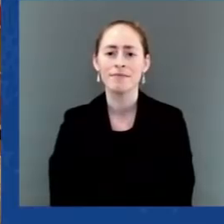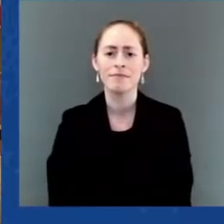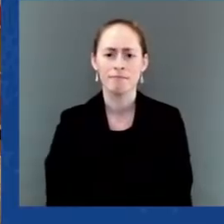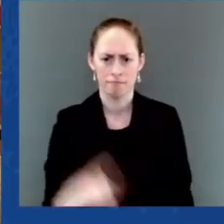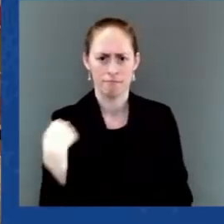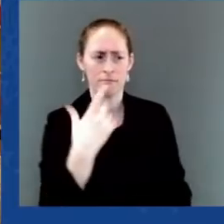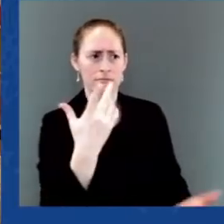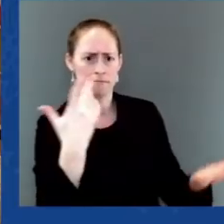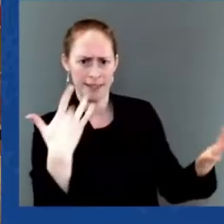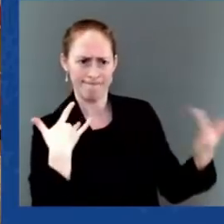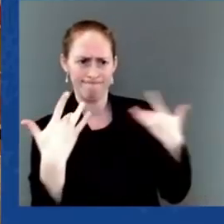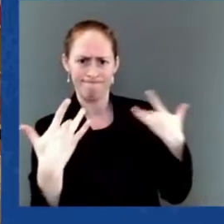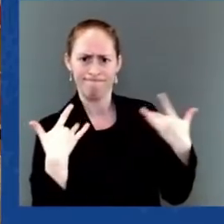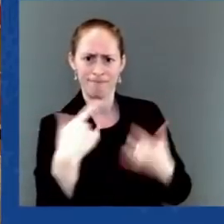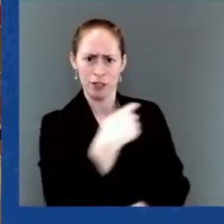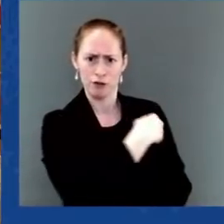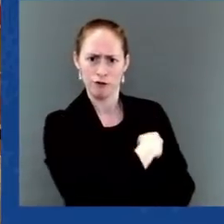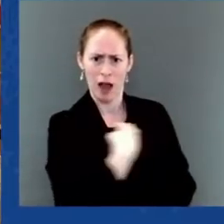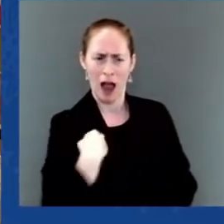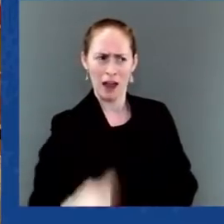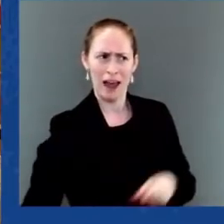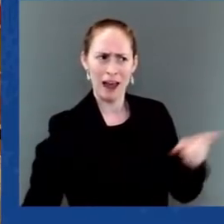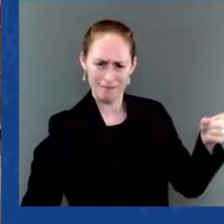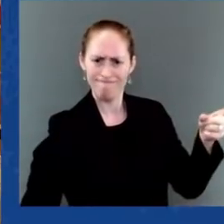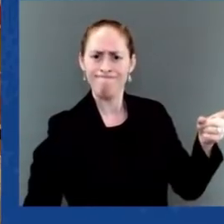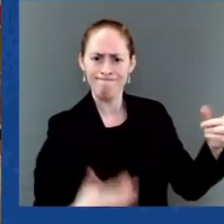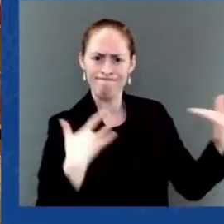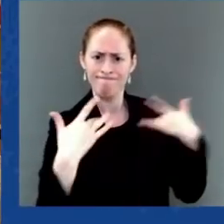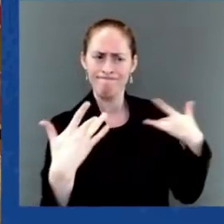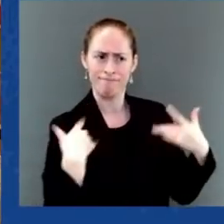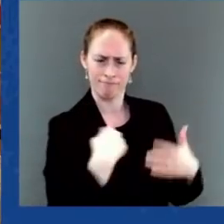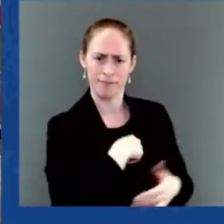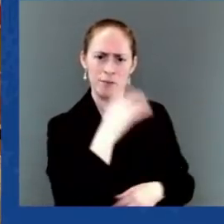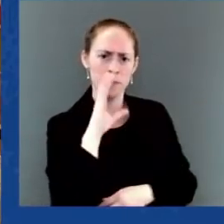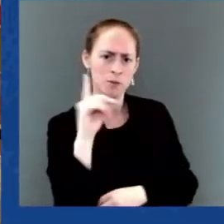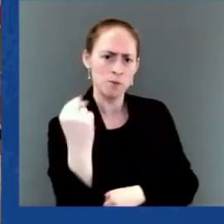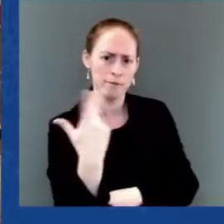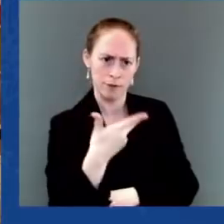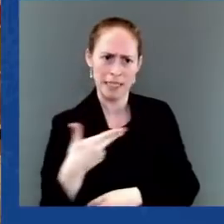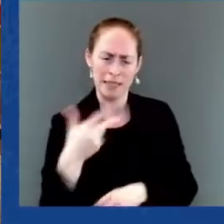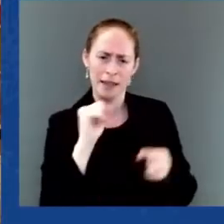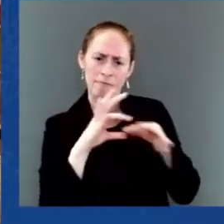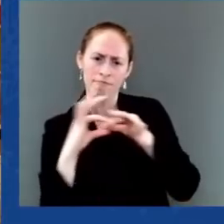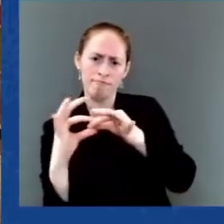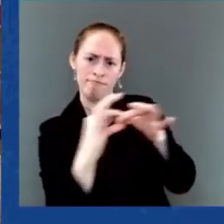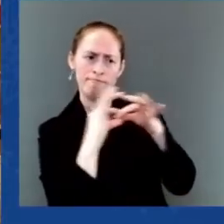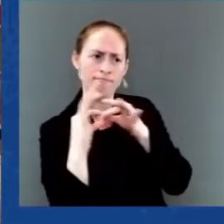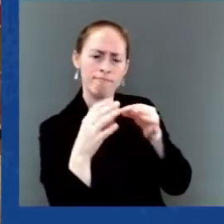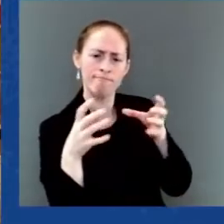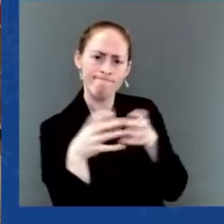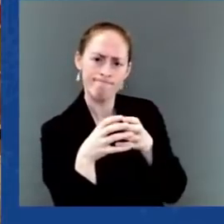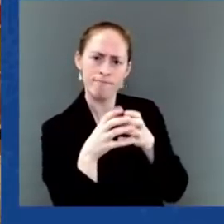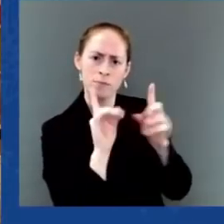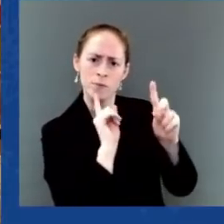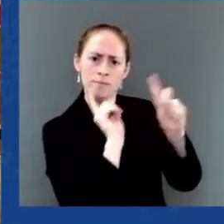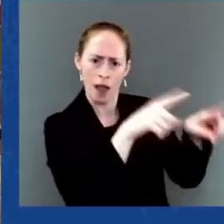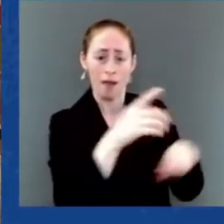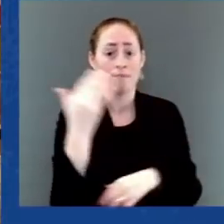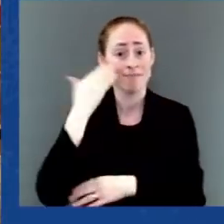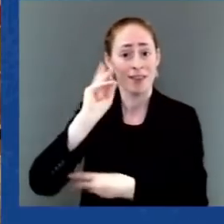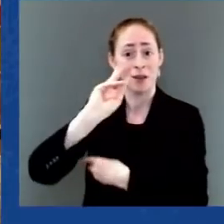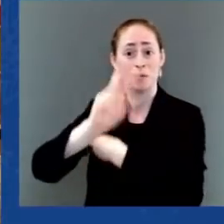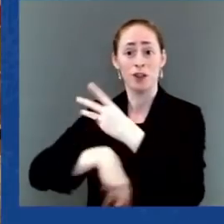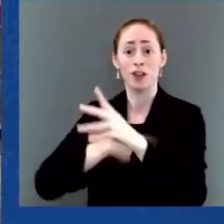13% of the world market, China domains 14.4%.